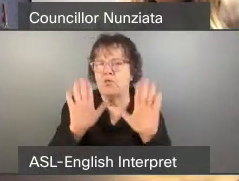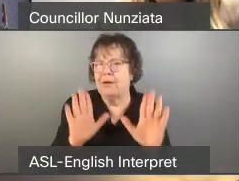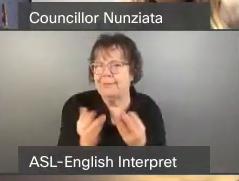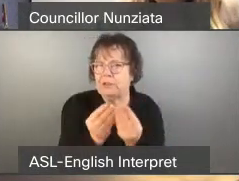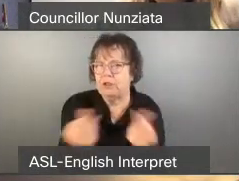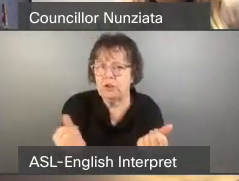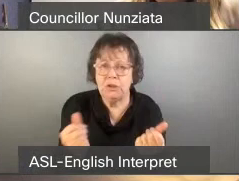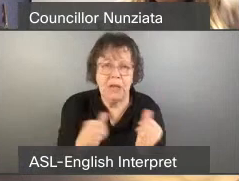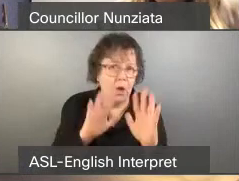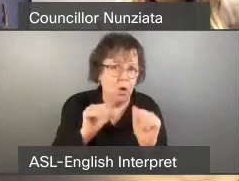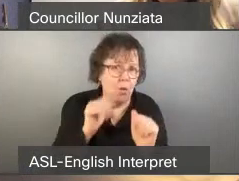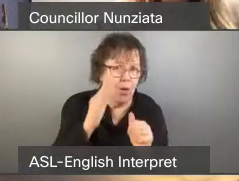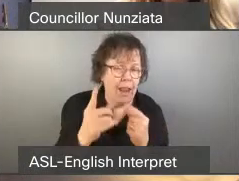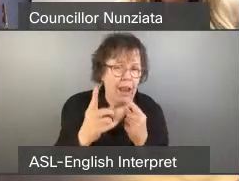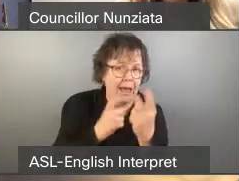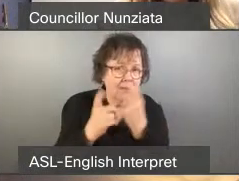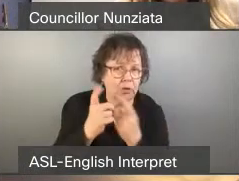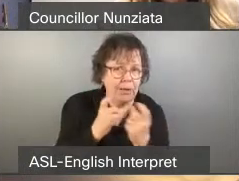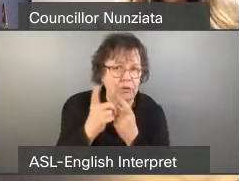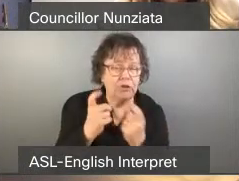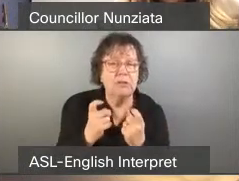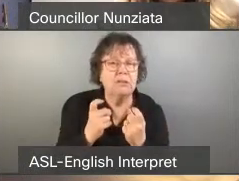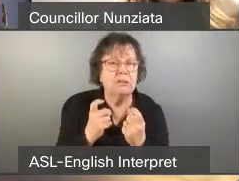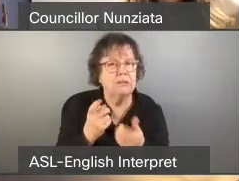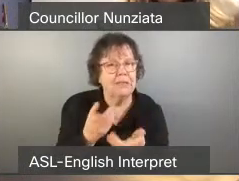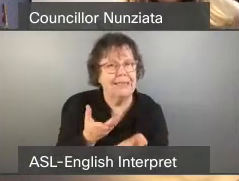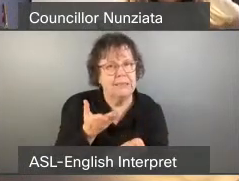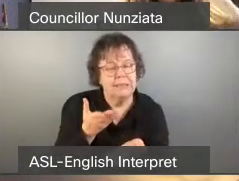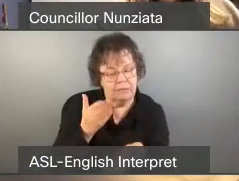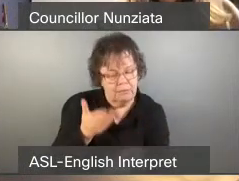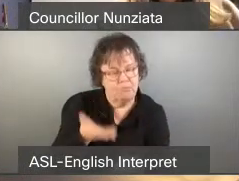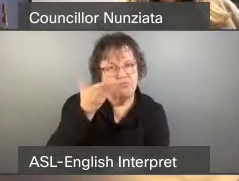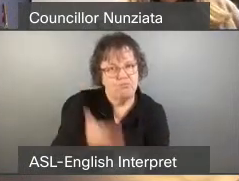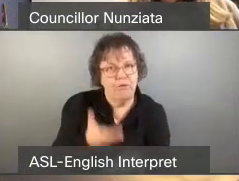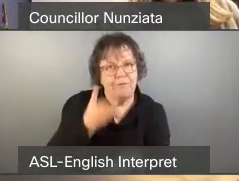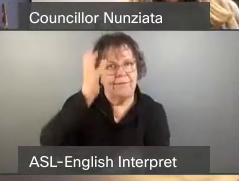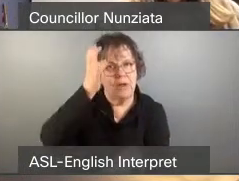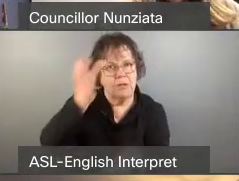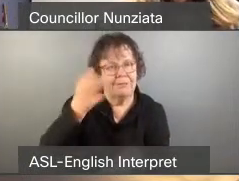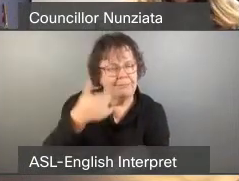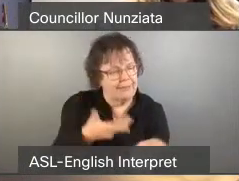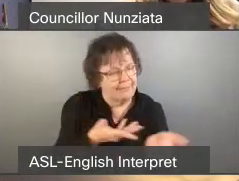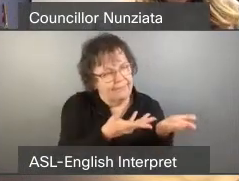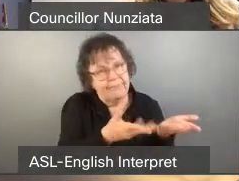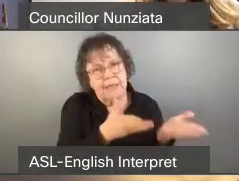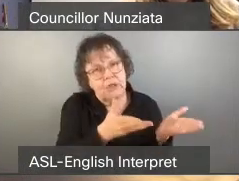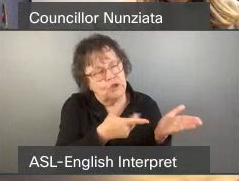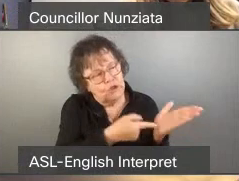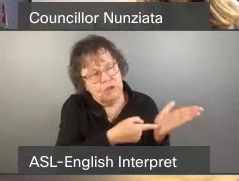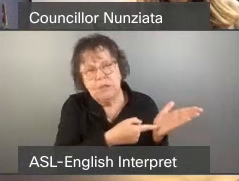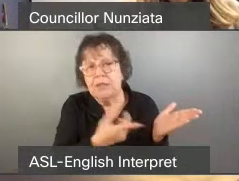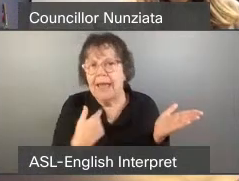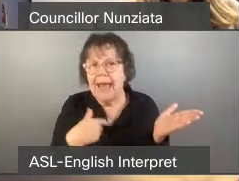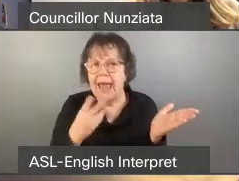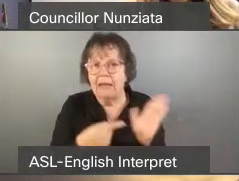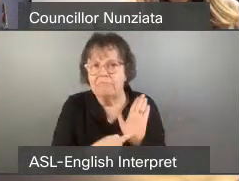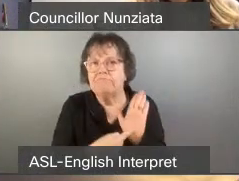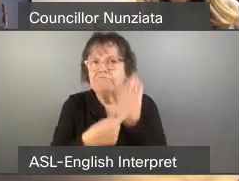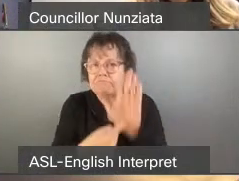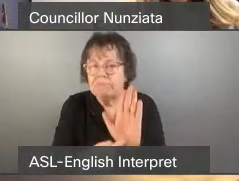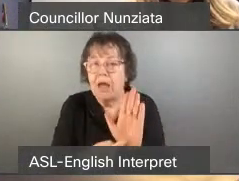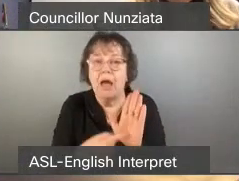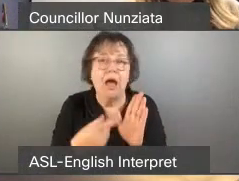you'll ask some questions on it because this has had a proof of concept and it's definitely a way forward in order to meet rising needs here in the city.